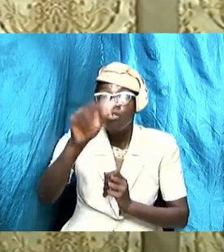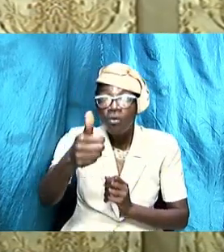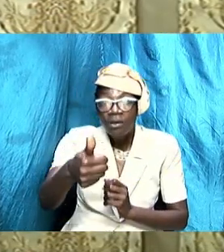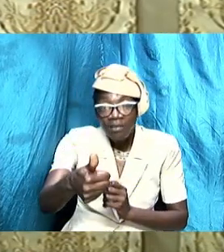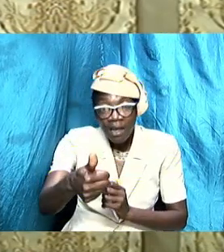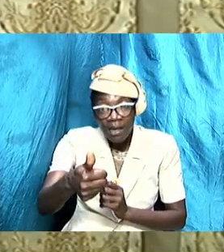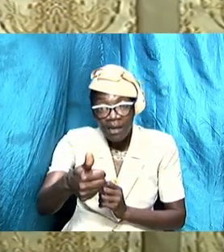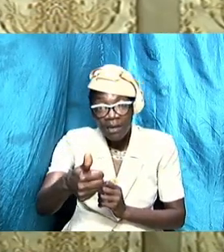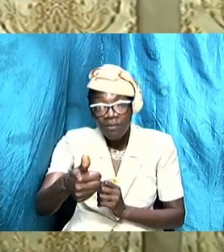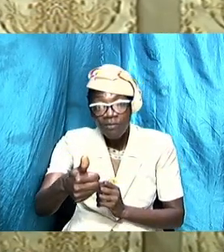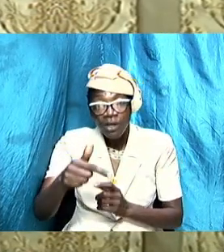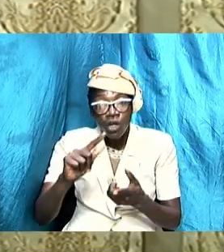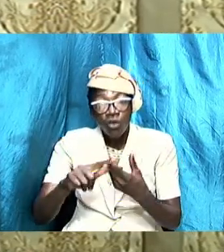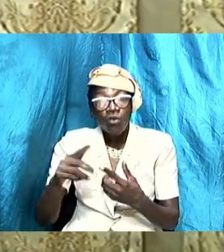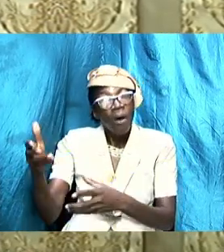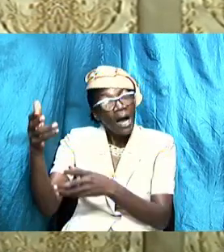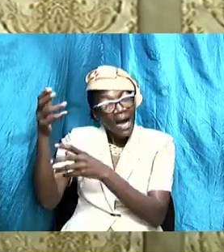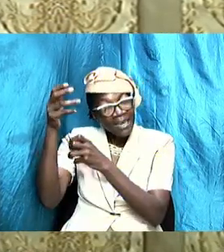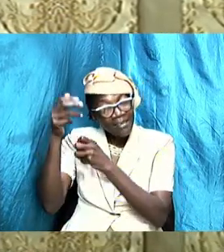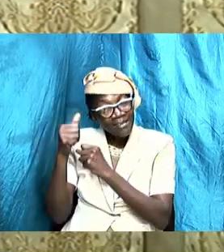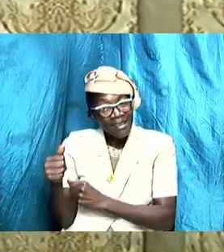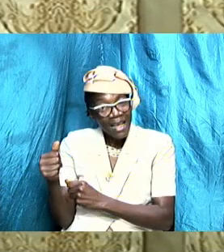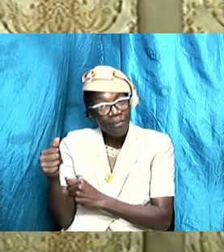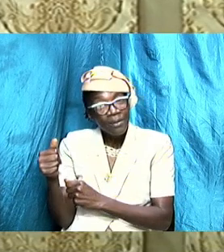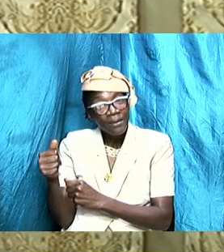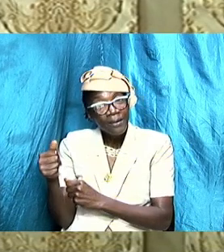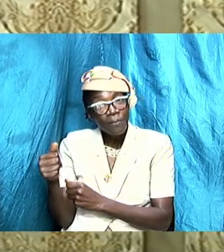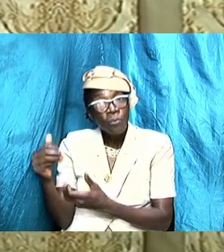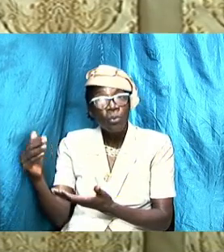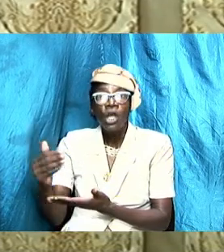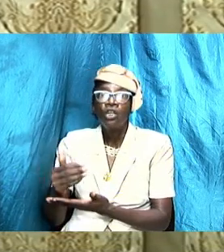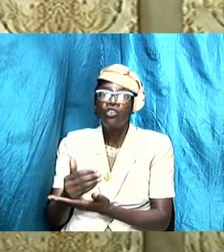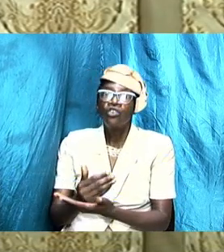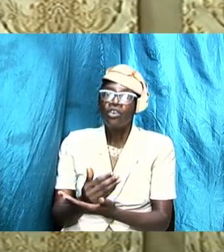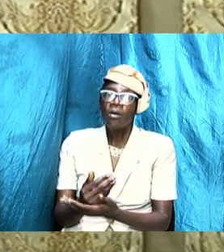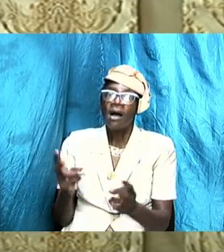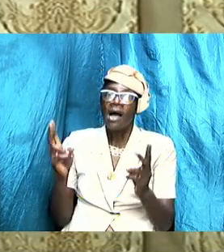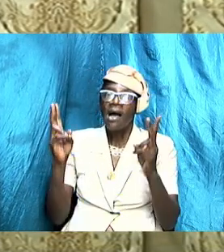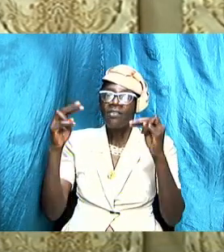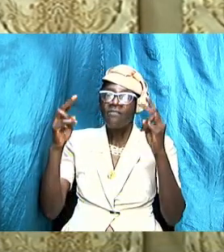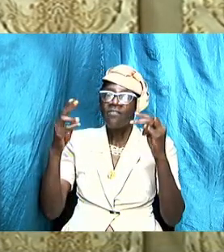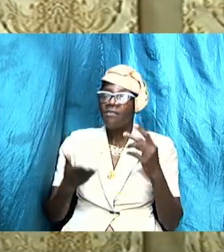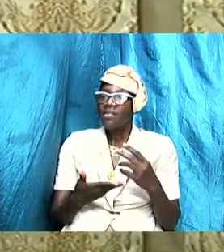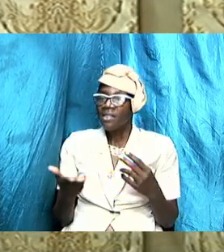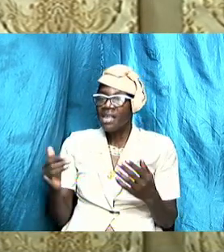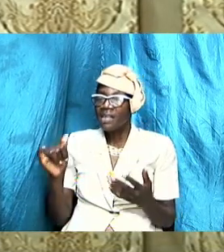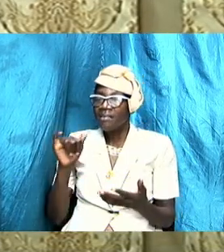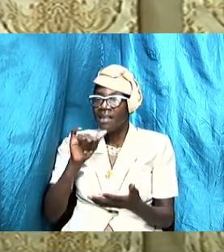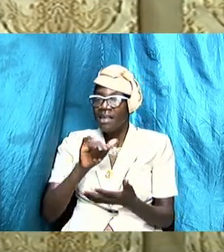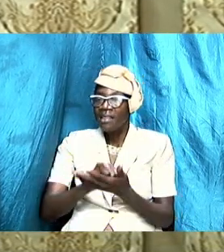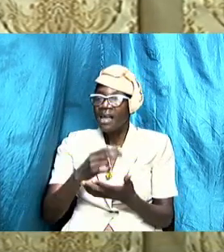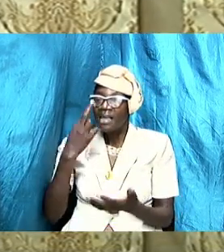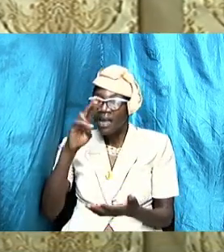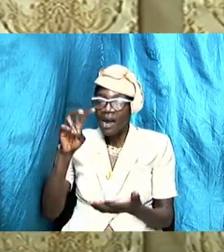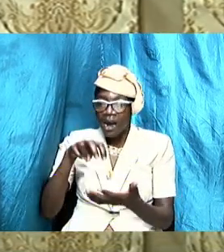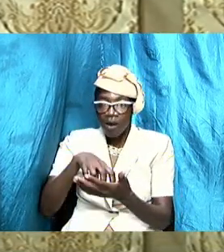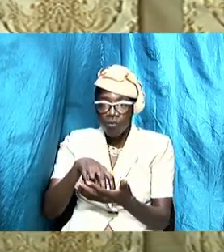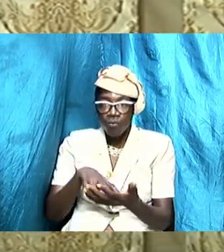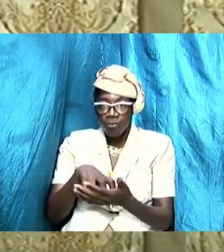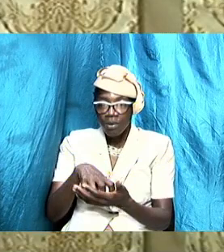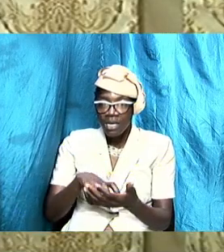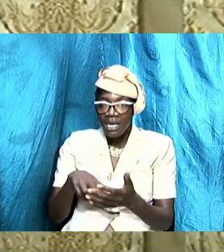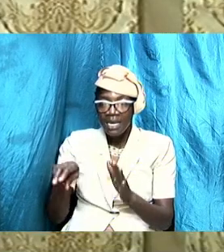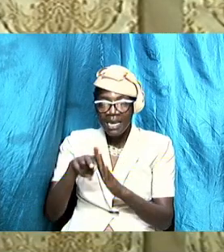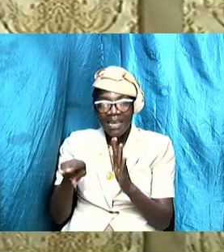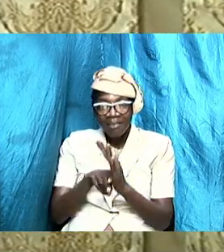to accept some of the very things that are his weaknesses you can help him to develop the